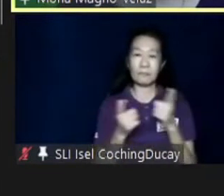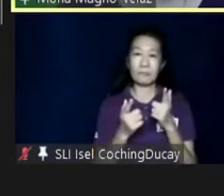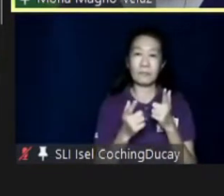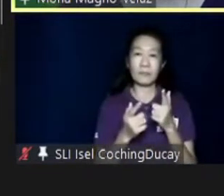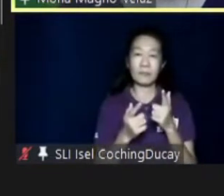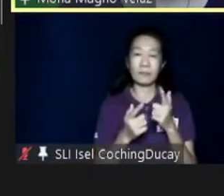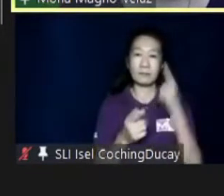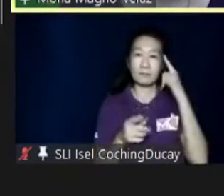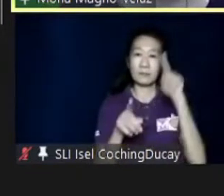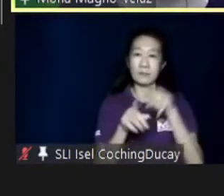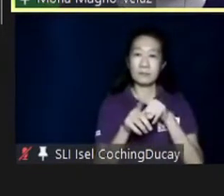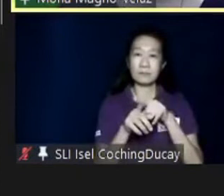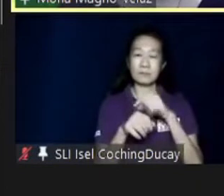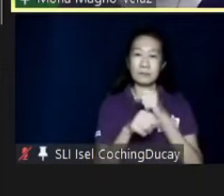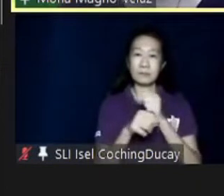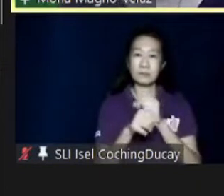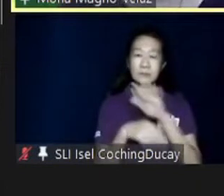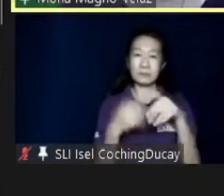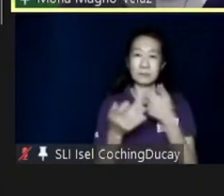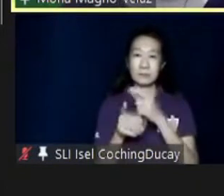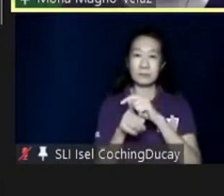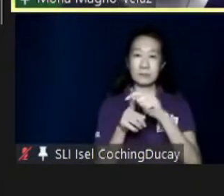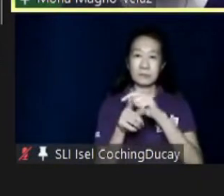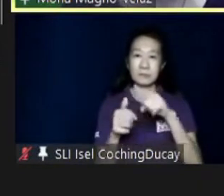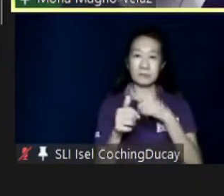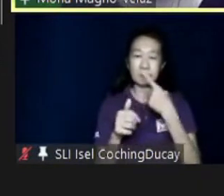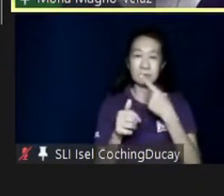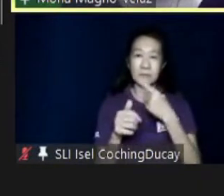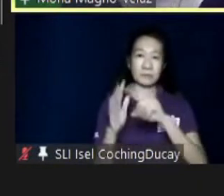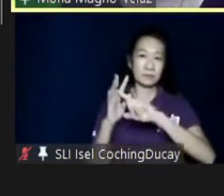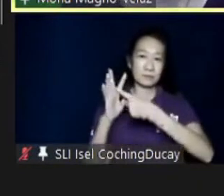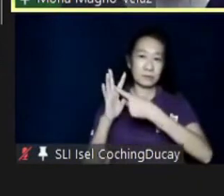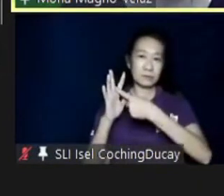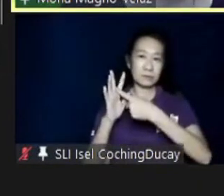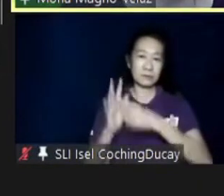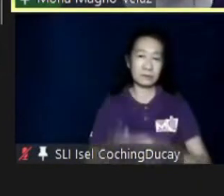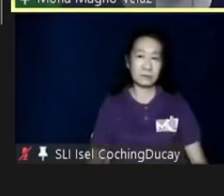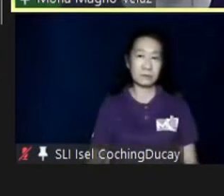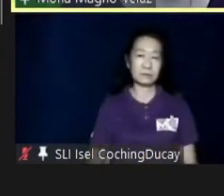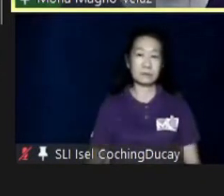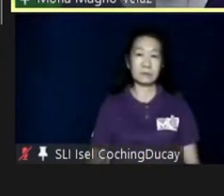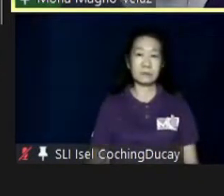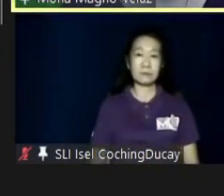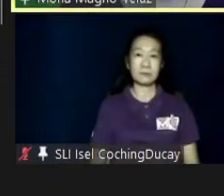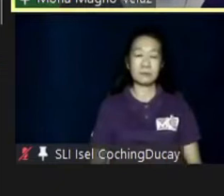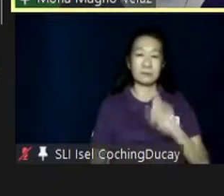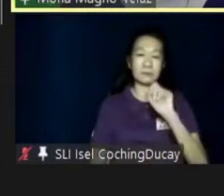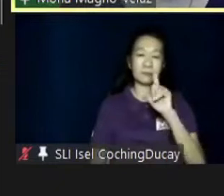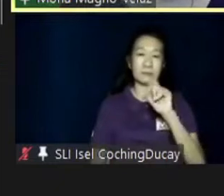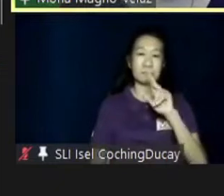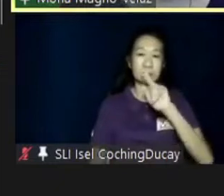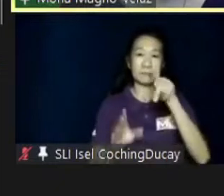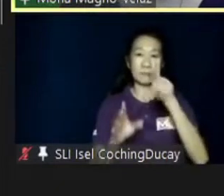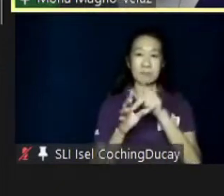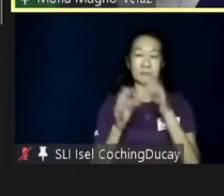to make sure that everyone was trained. So, the first, our pilot have 11 participants. So,